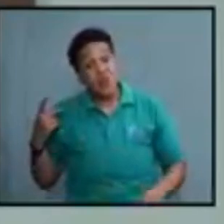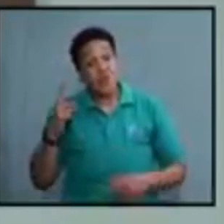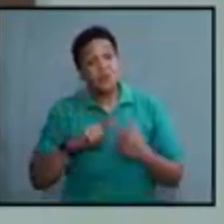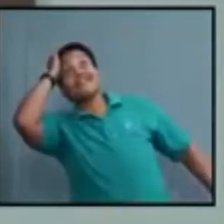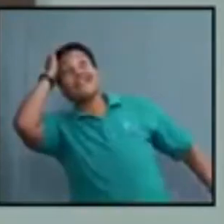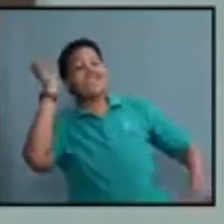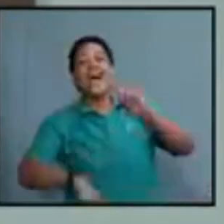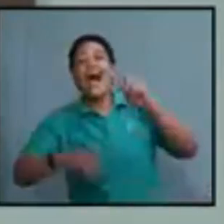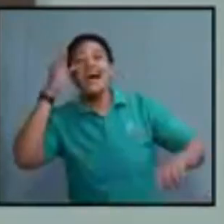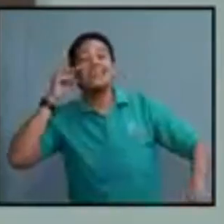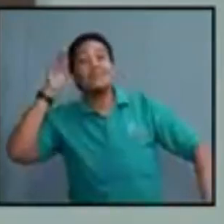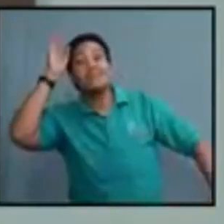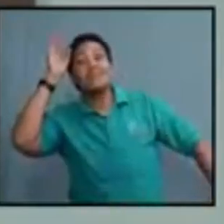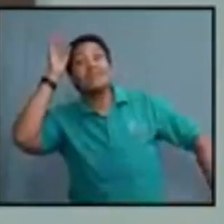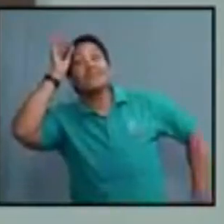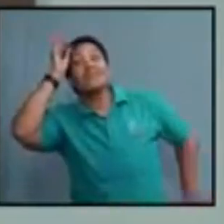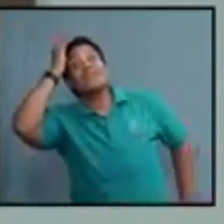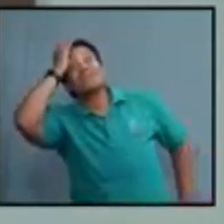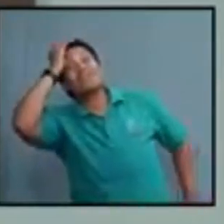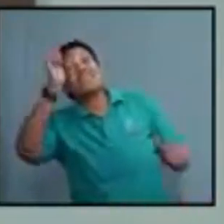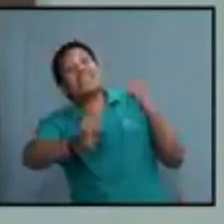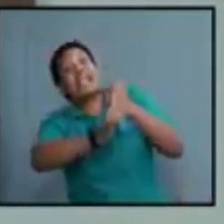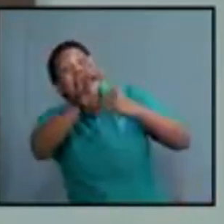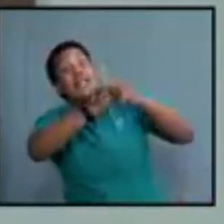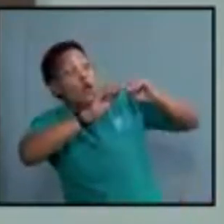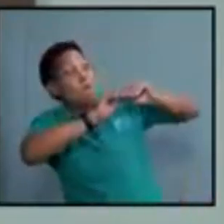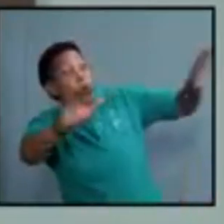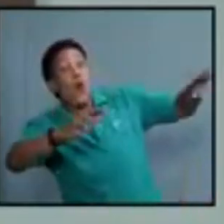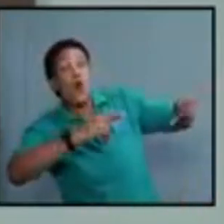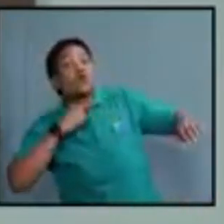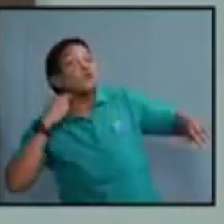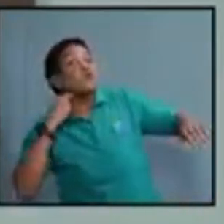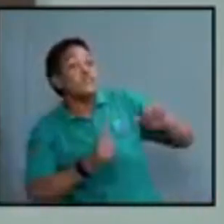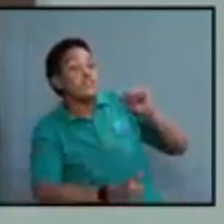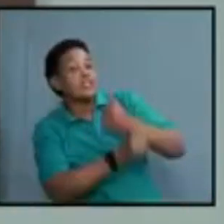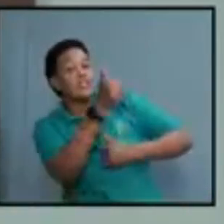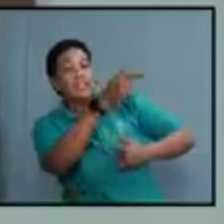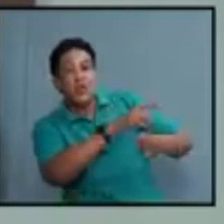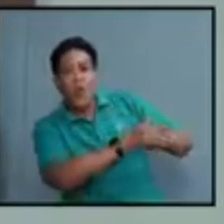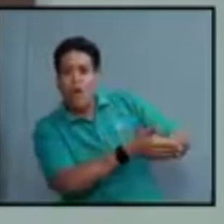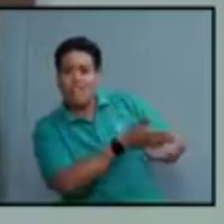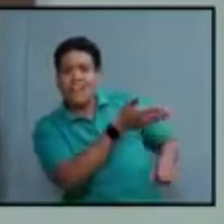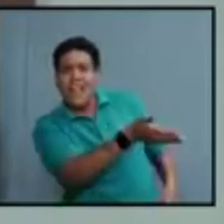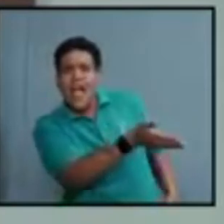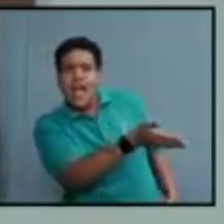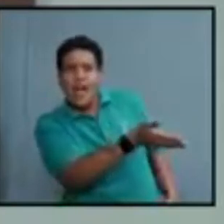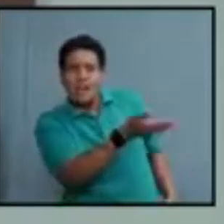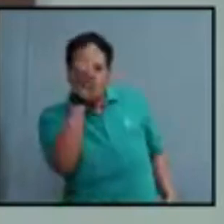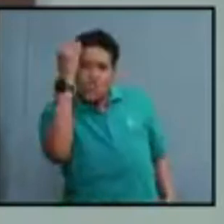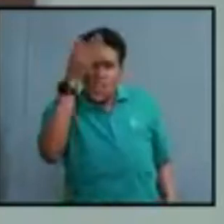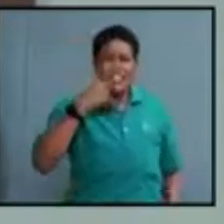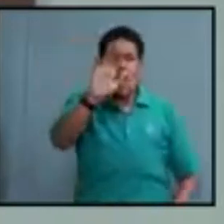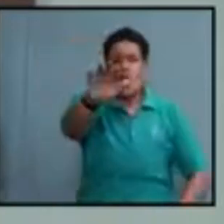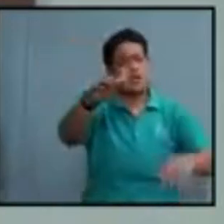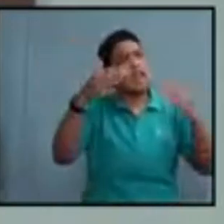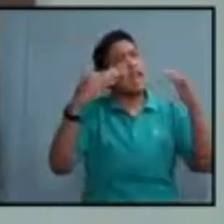the CMO, knowing the dangers that we face and what the risks are. To come and say, we're going to